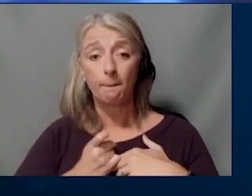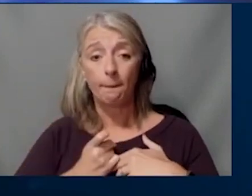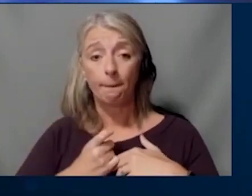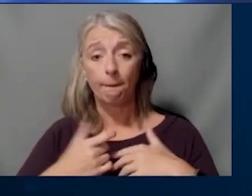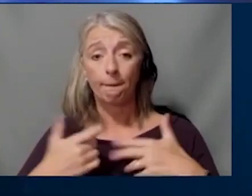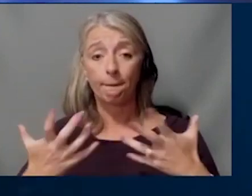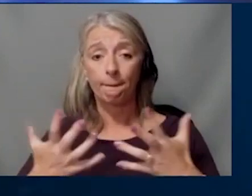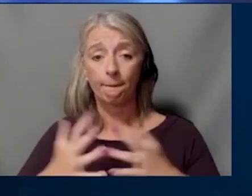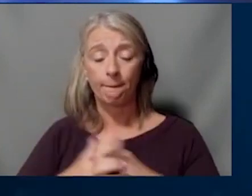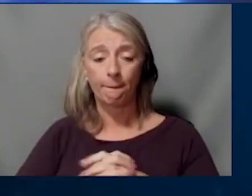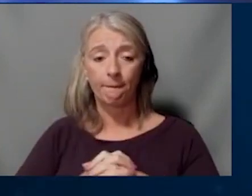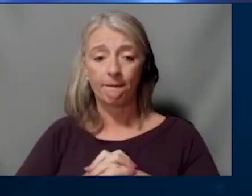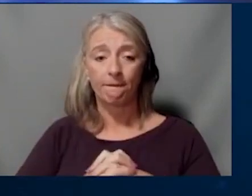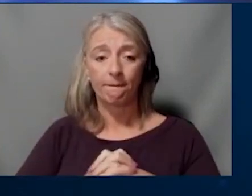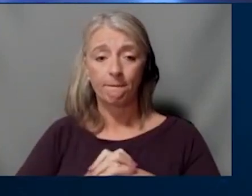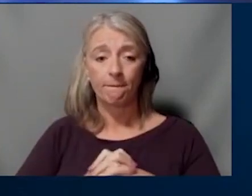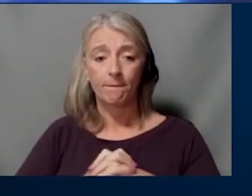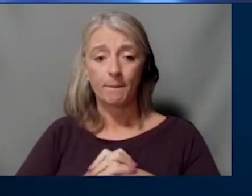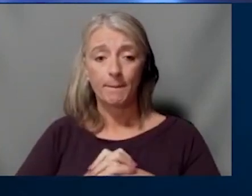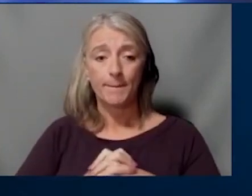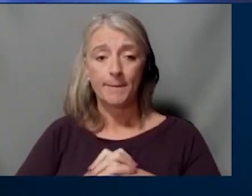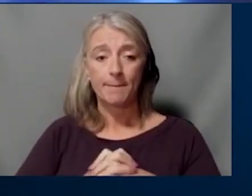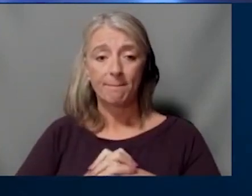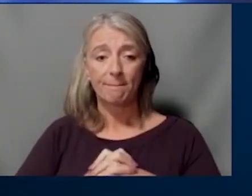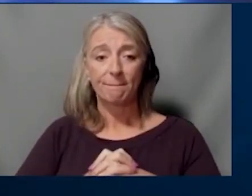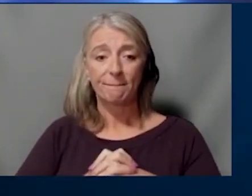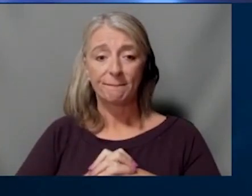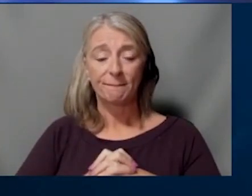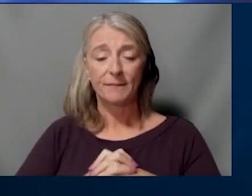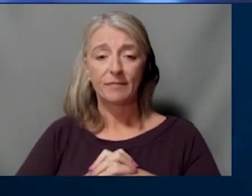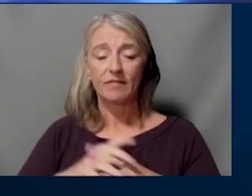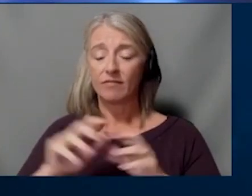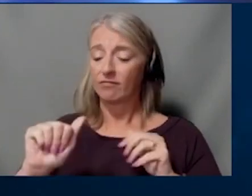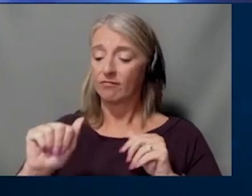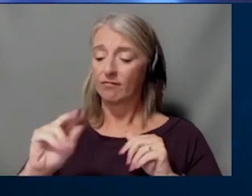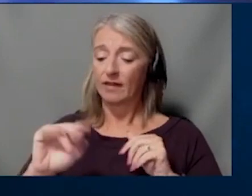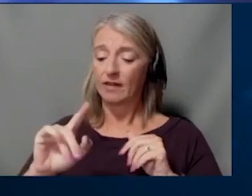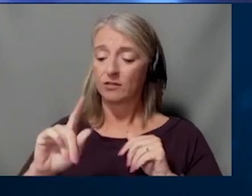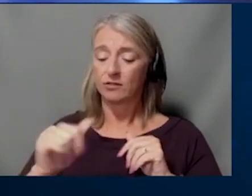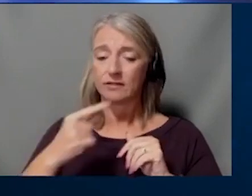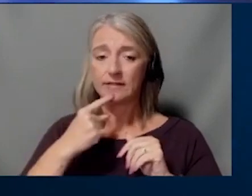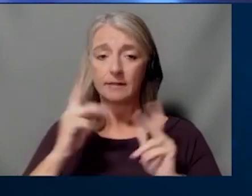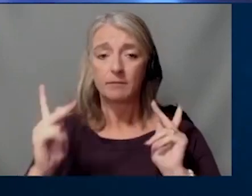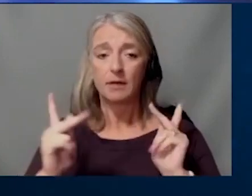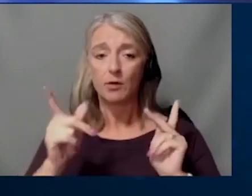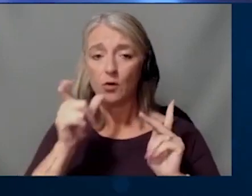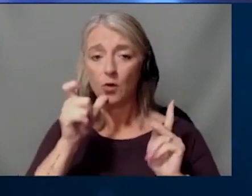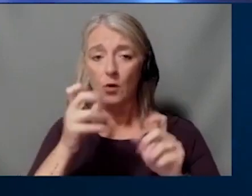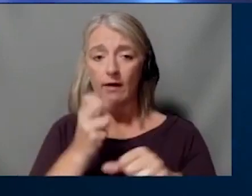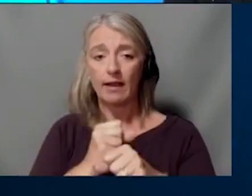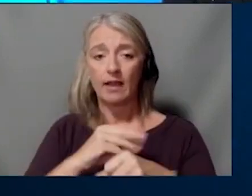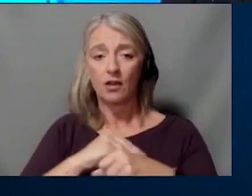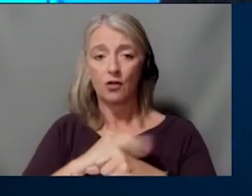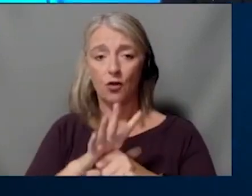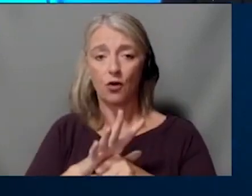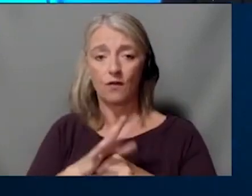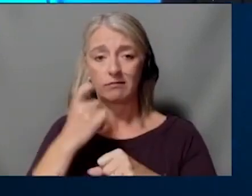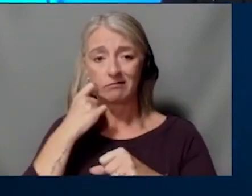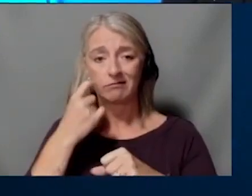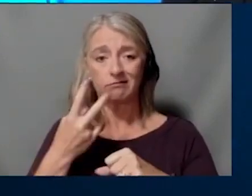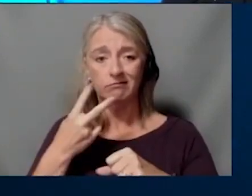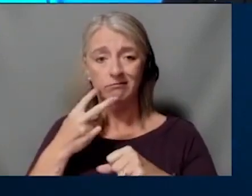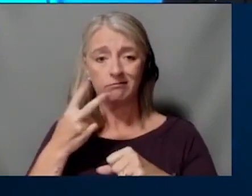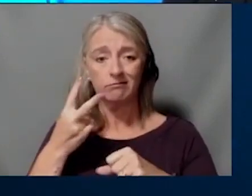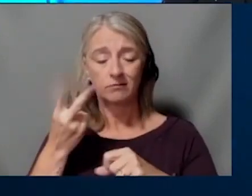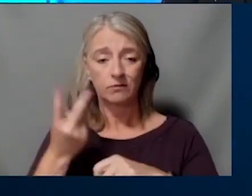see what she asked here. So Angela says, I keep hearing about people I know who are getting COVID in these past few days. Paxlovid is the